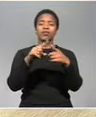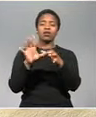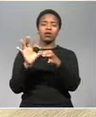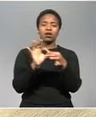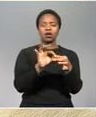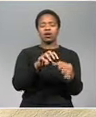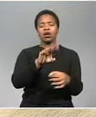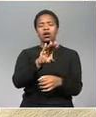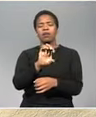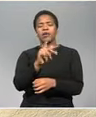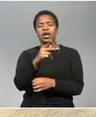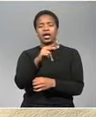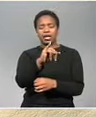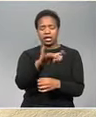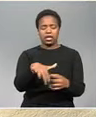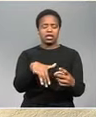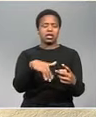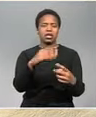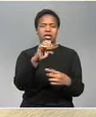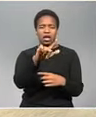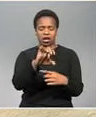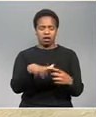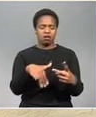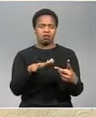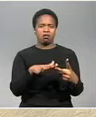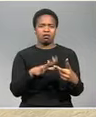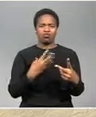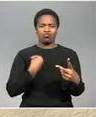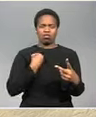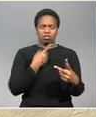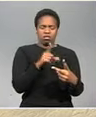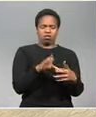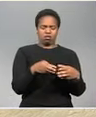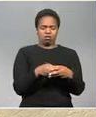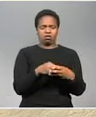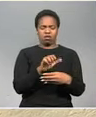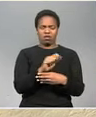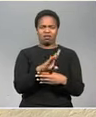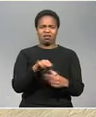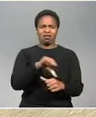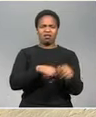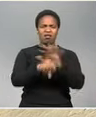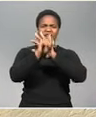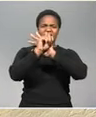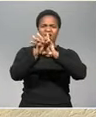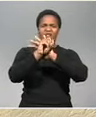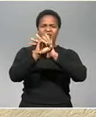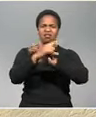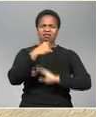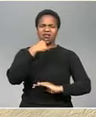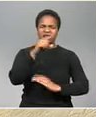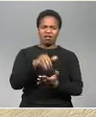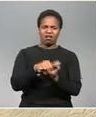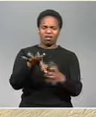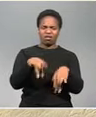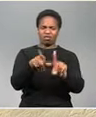Tandukolo and other youth league leaders in this in this region and in this province who are going on social media and vilifying the mayor and